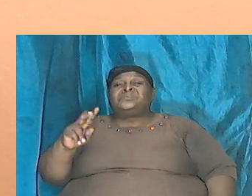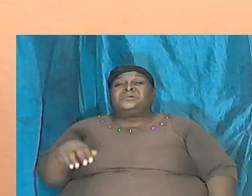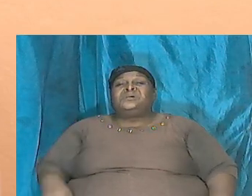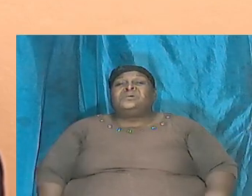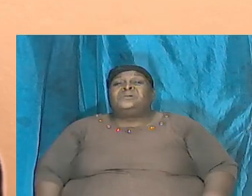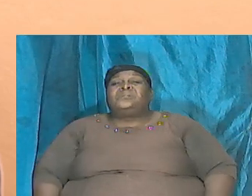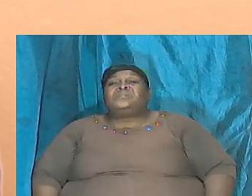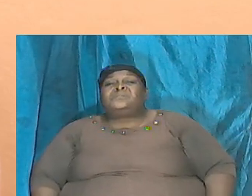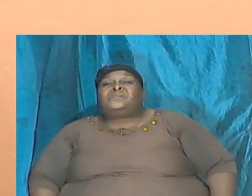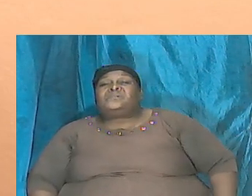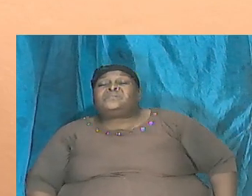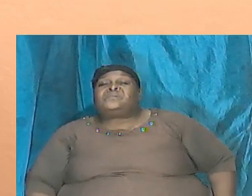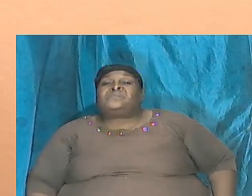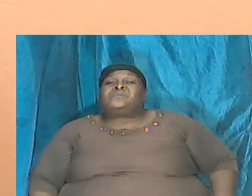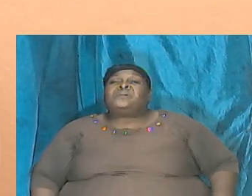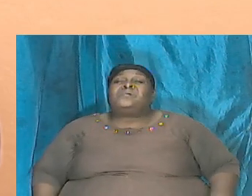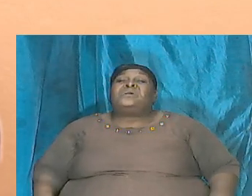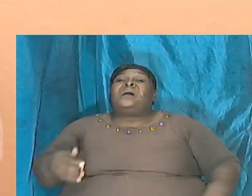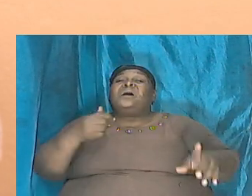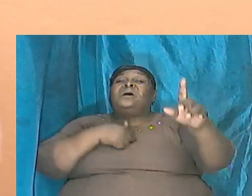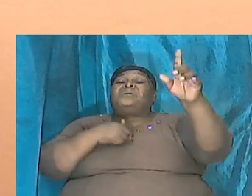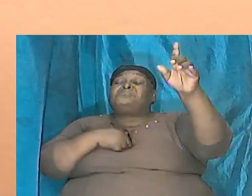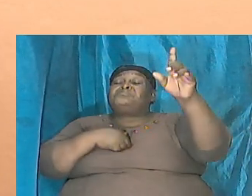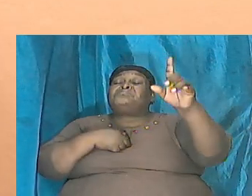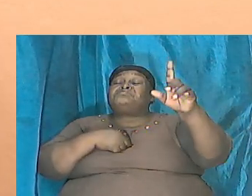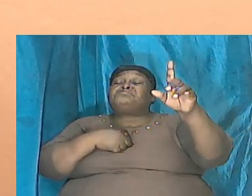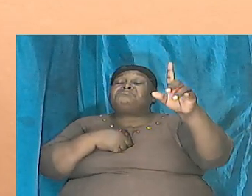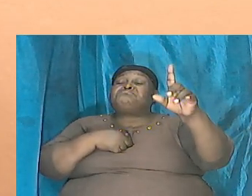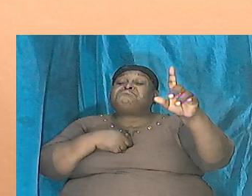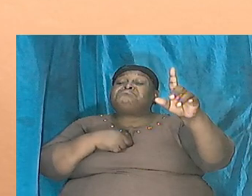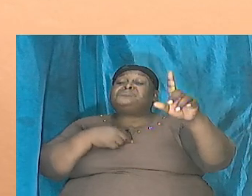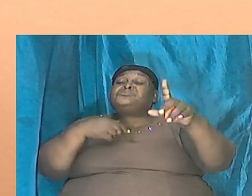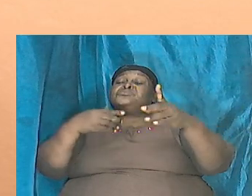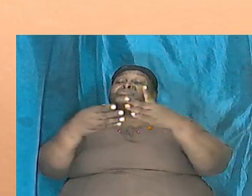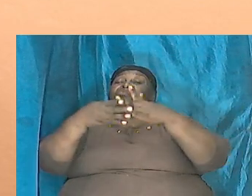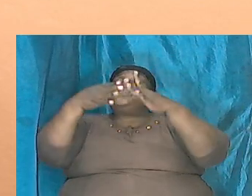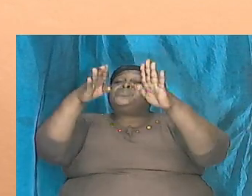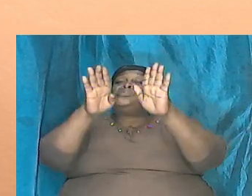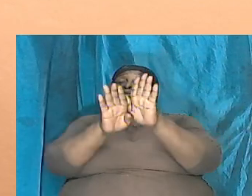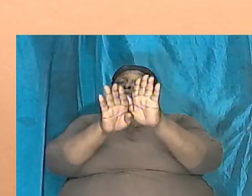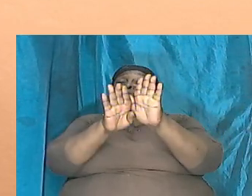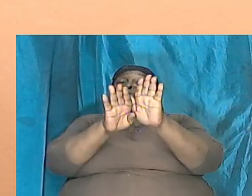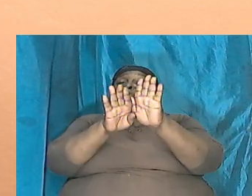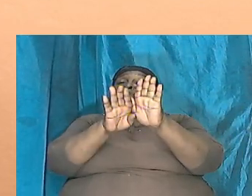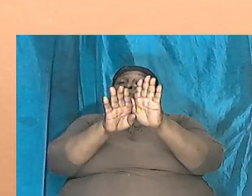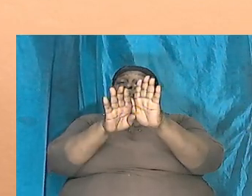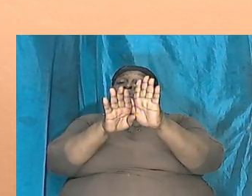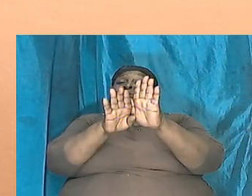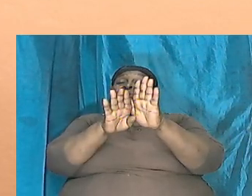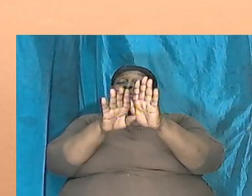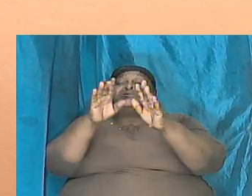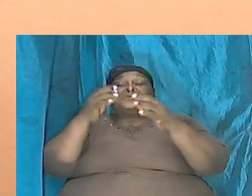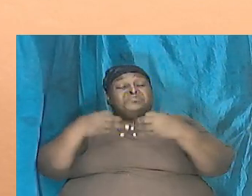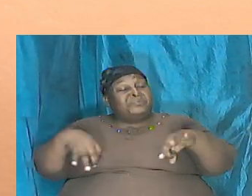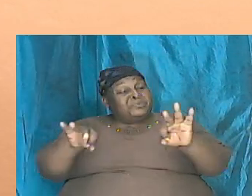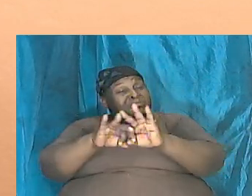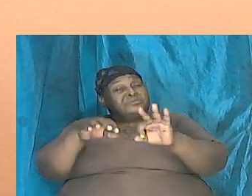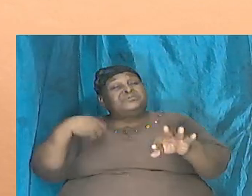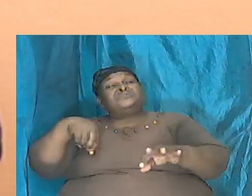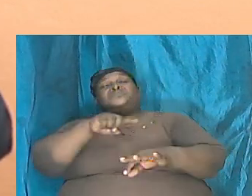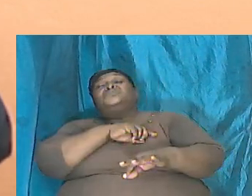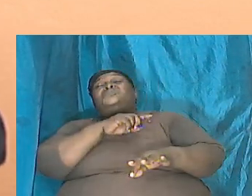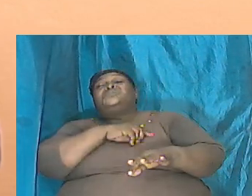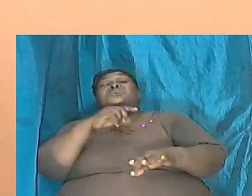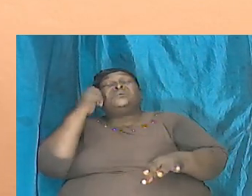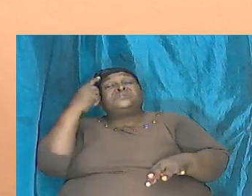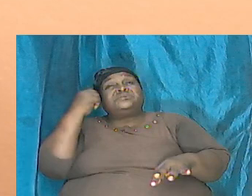10 verse 9 tells us Jesus said I am the door and it is important that we understand that